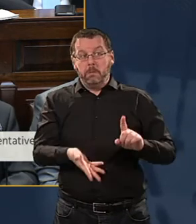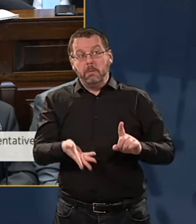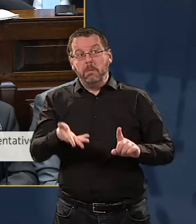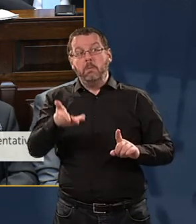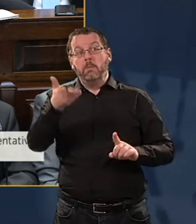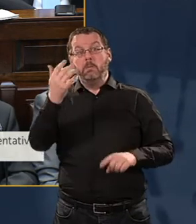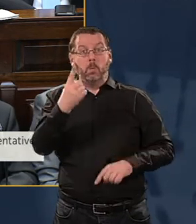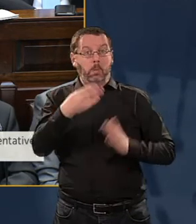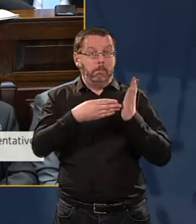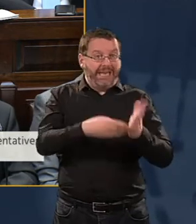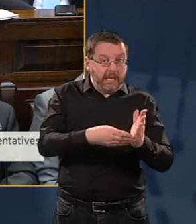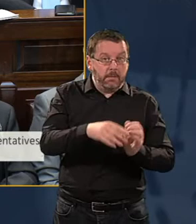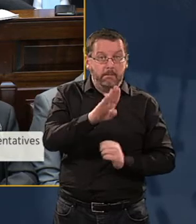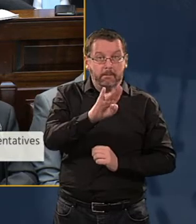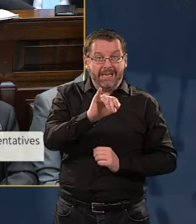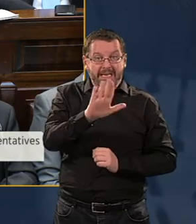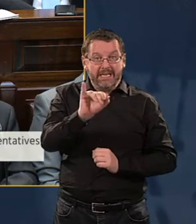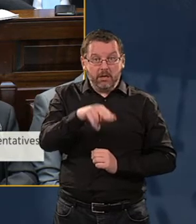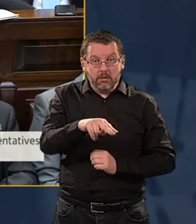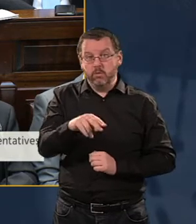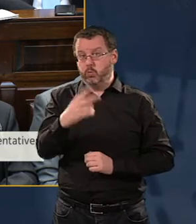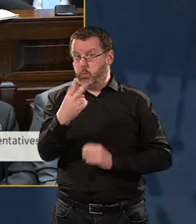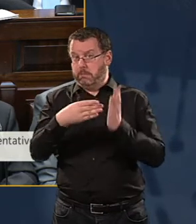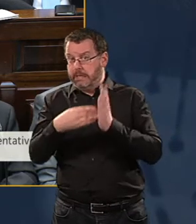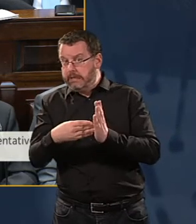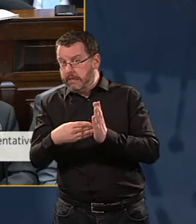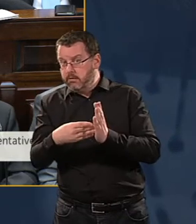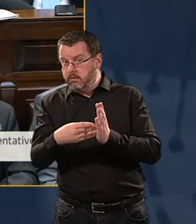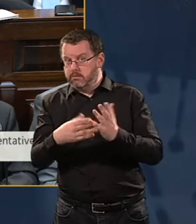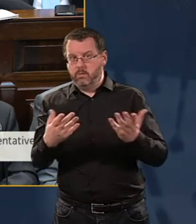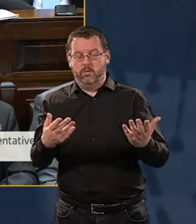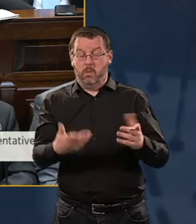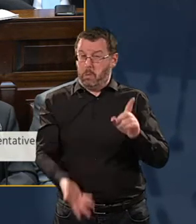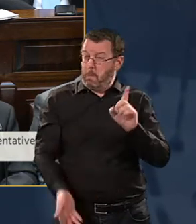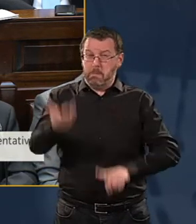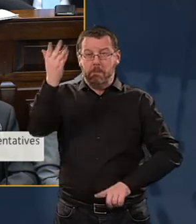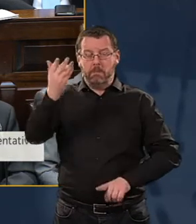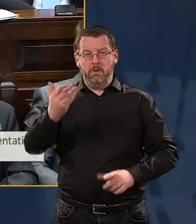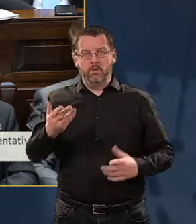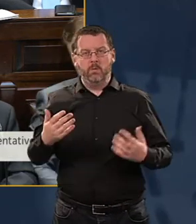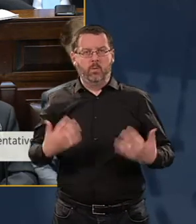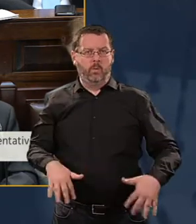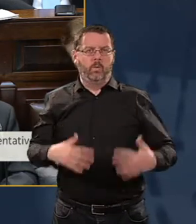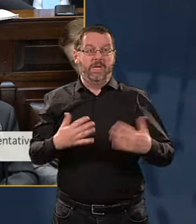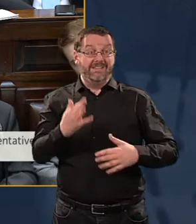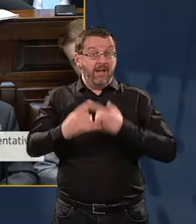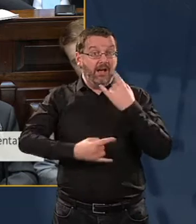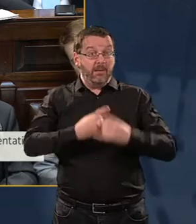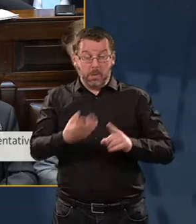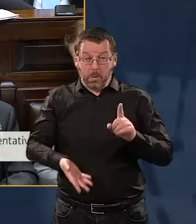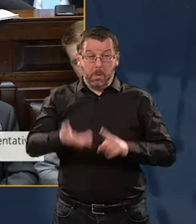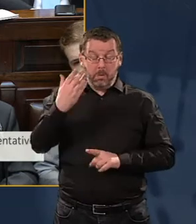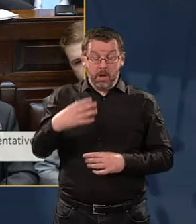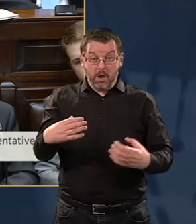billions rather than hundreds of millions of euros. Should this transpire, Taoiseach, it is a damning